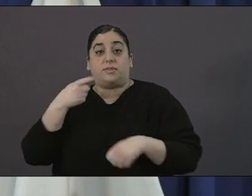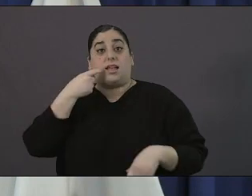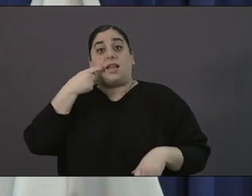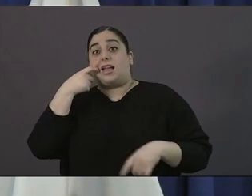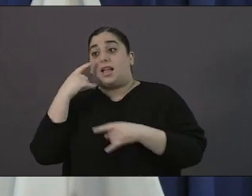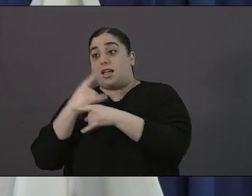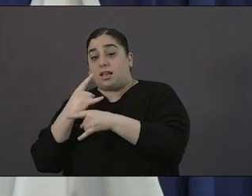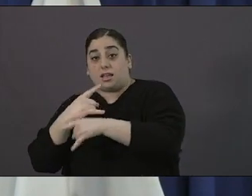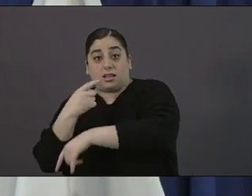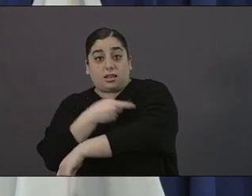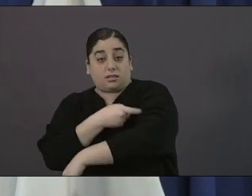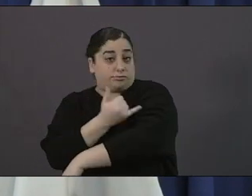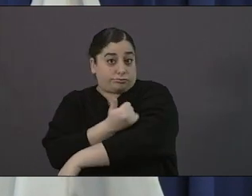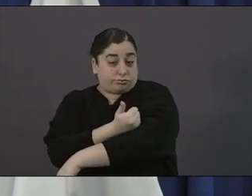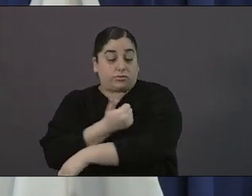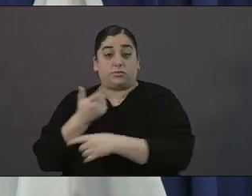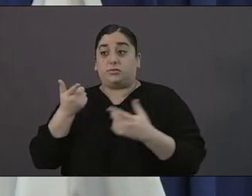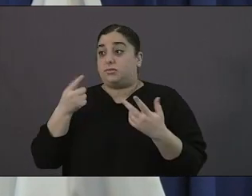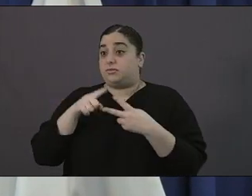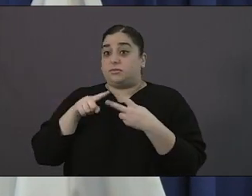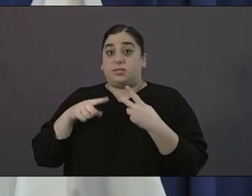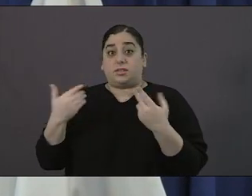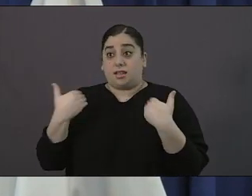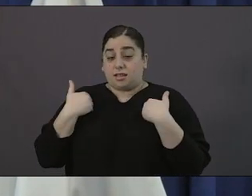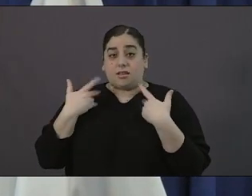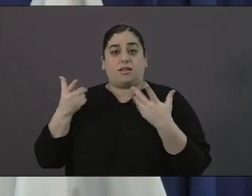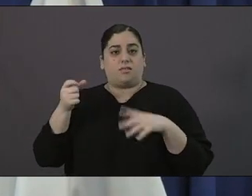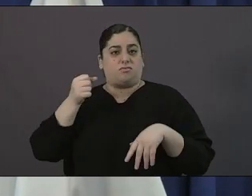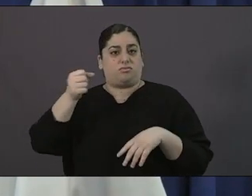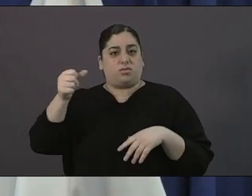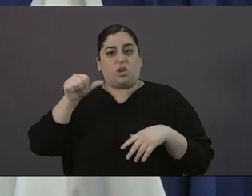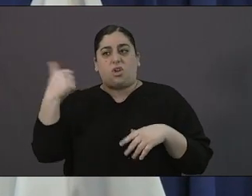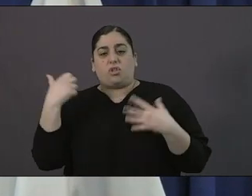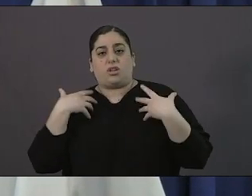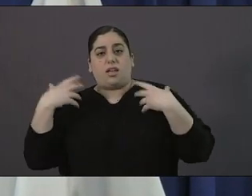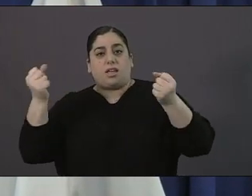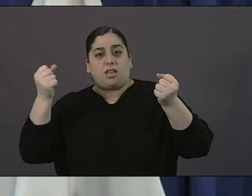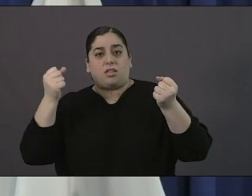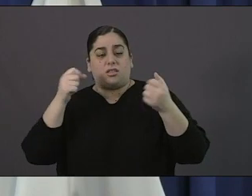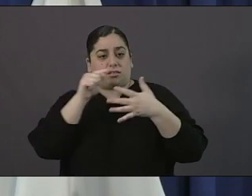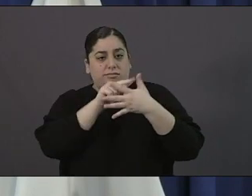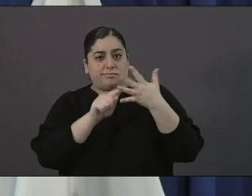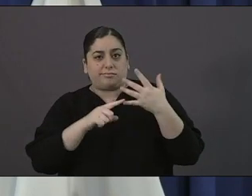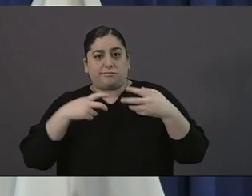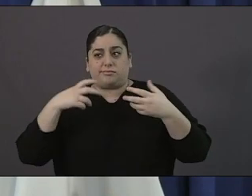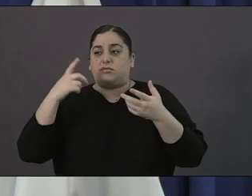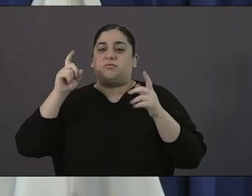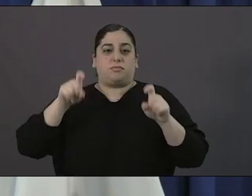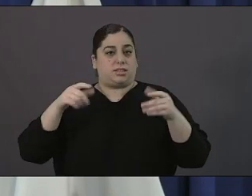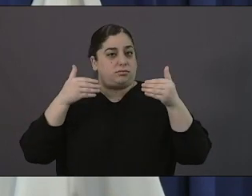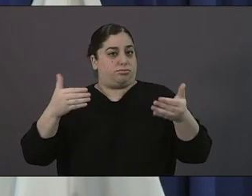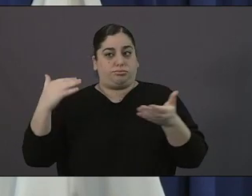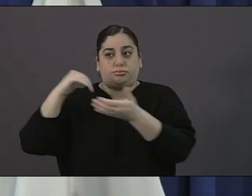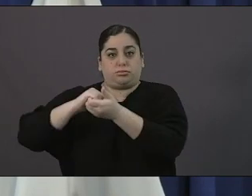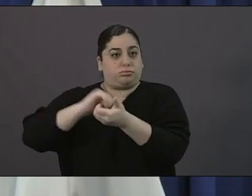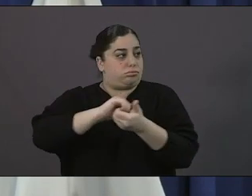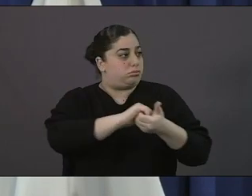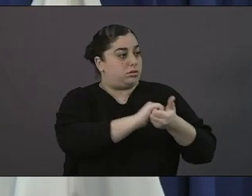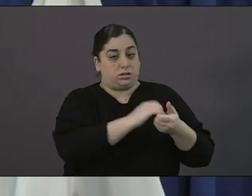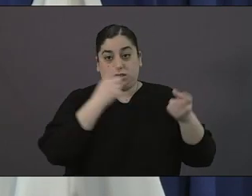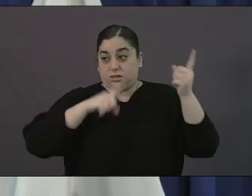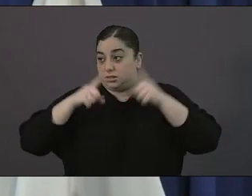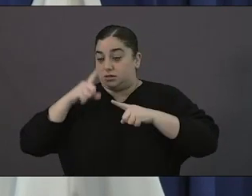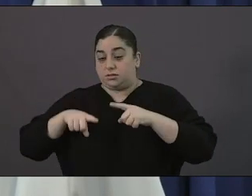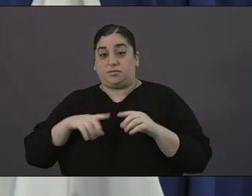off the streets and into that convention center as you know we have space for 1500 people